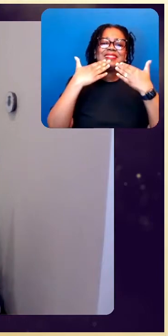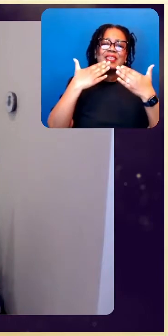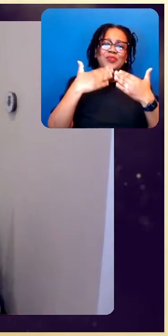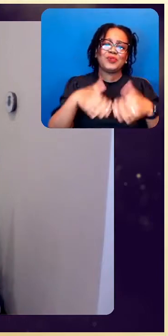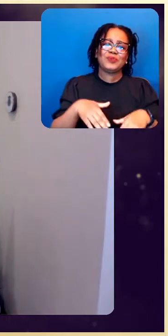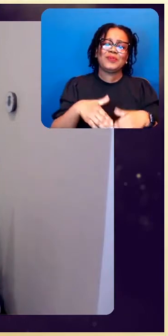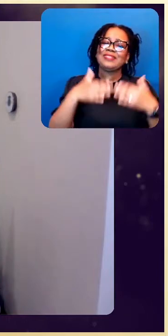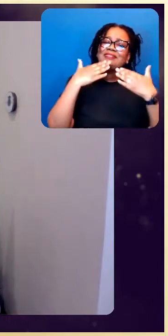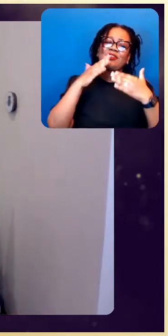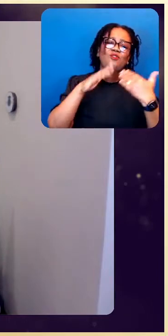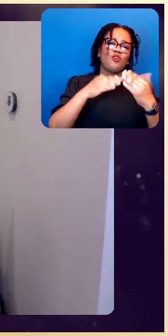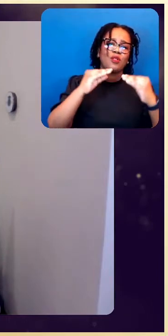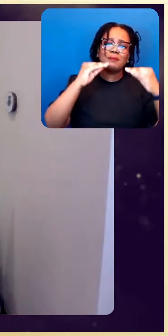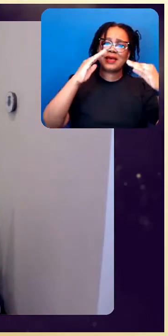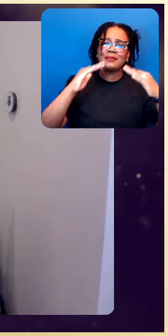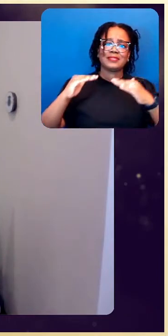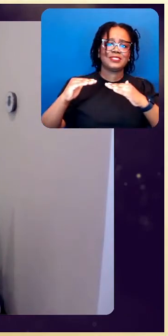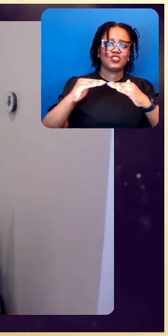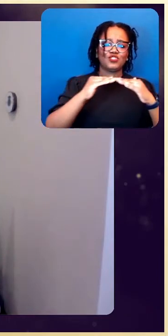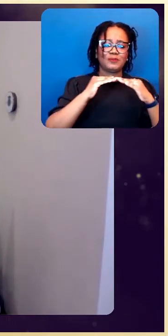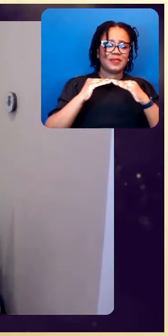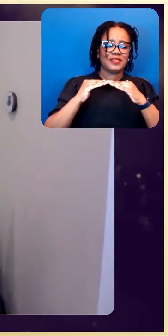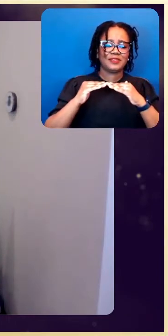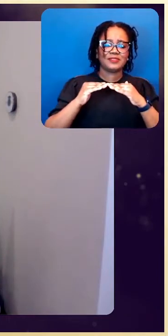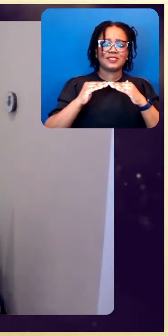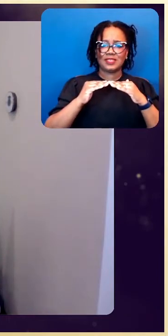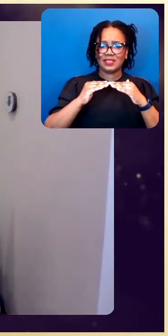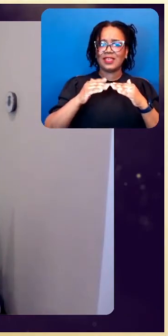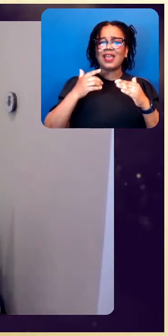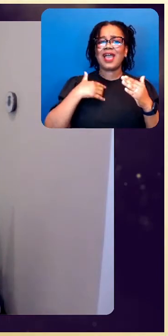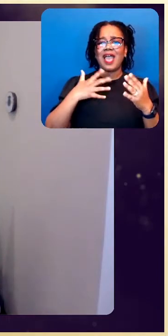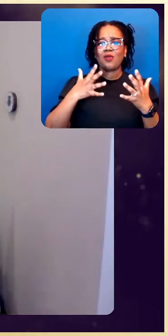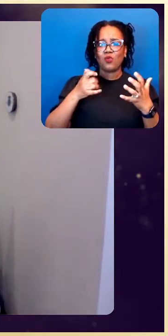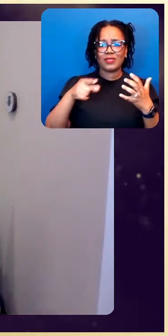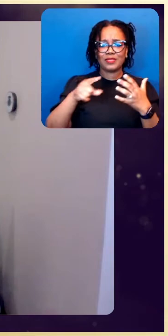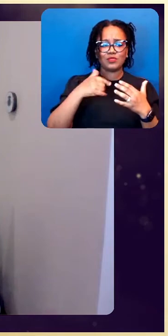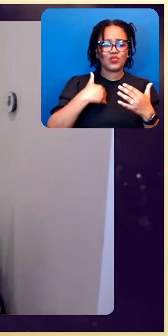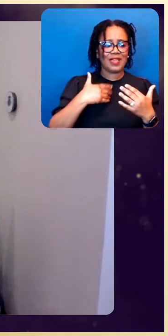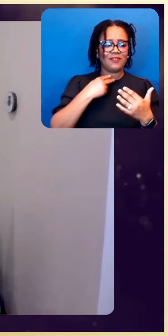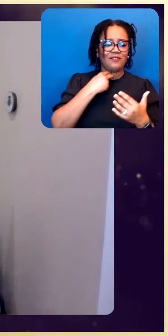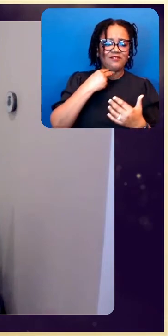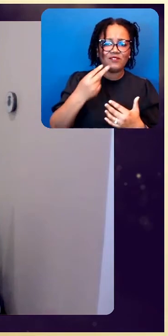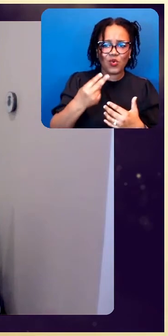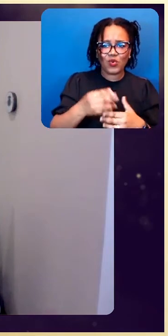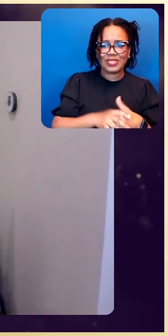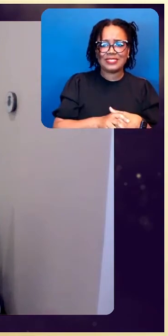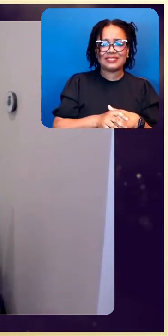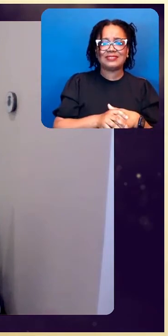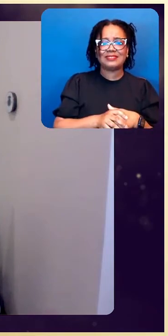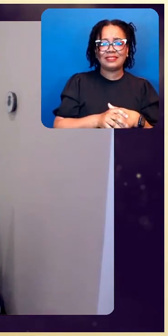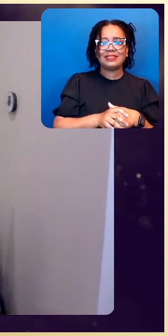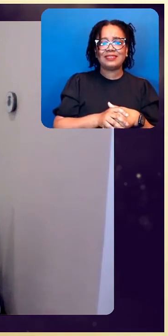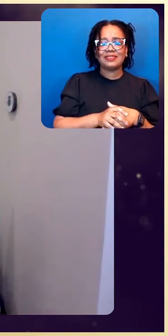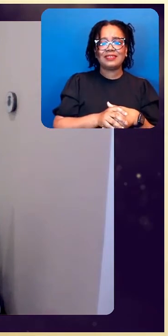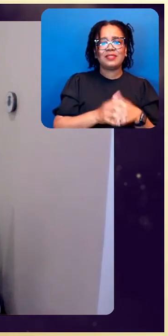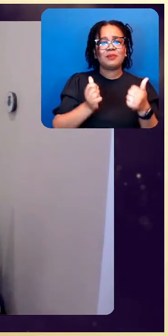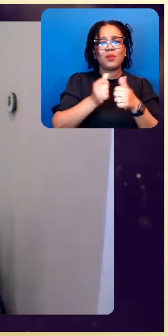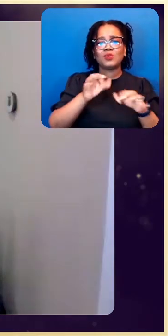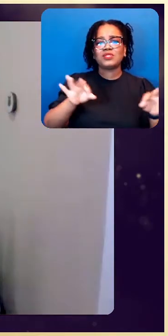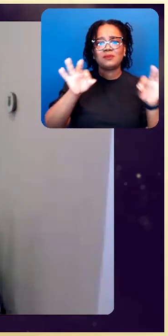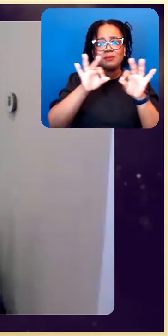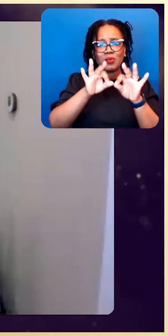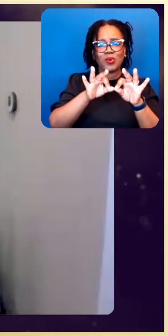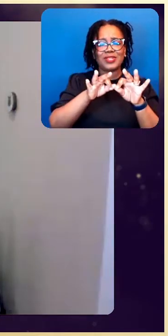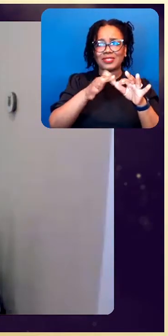message would be to just have a voice. Make sure you speak up because it is the most important thing to make sure that all students